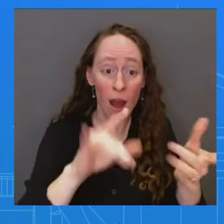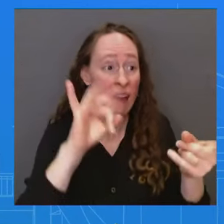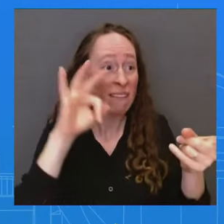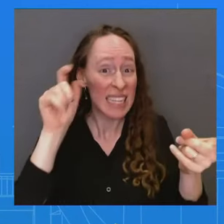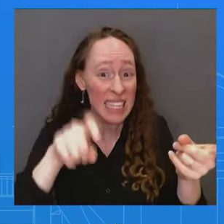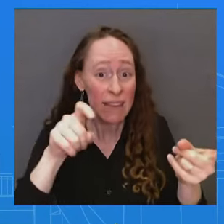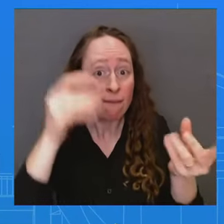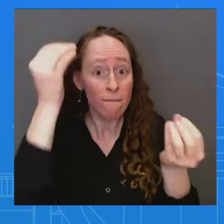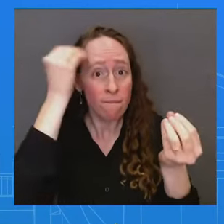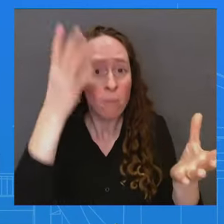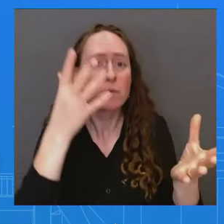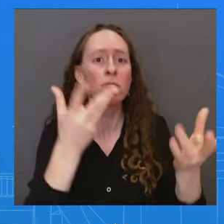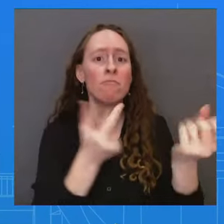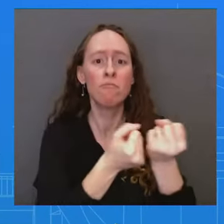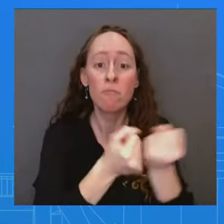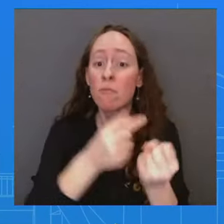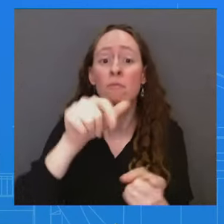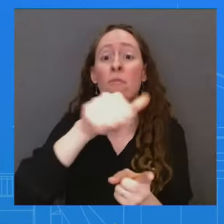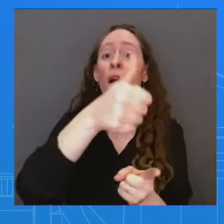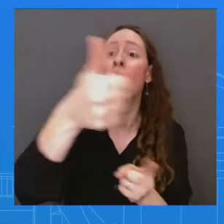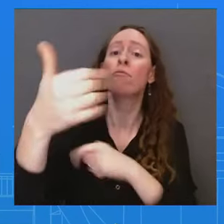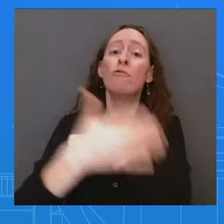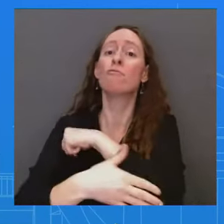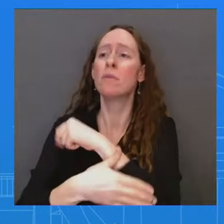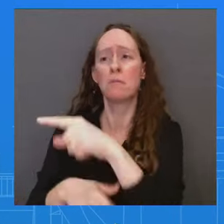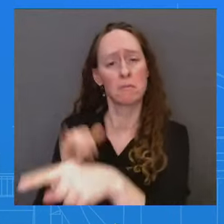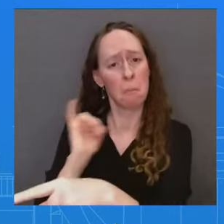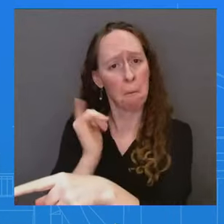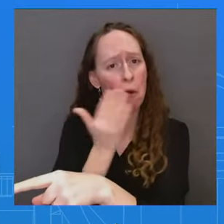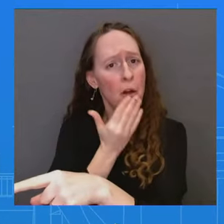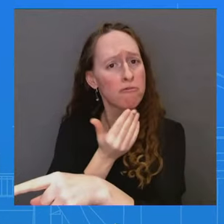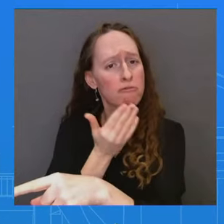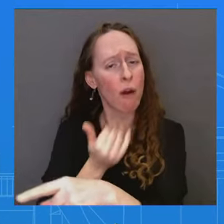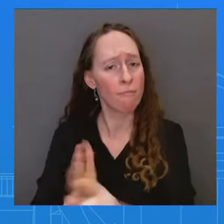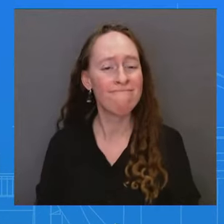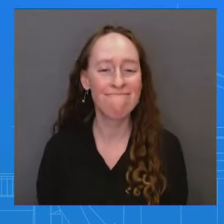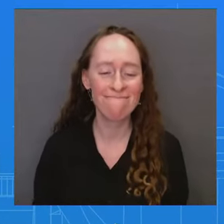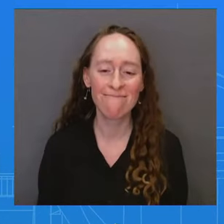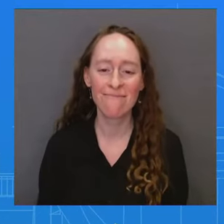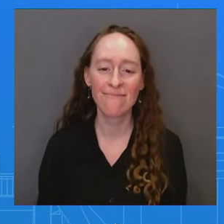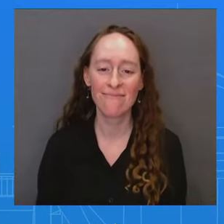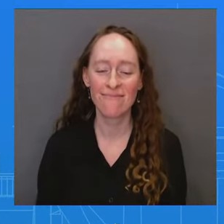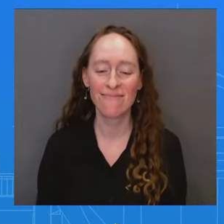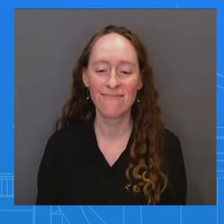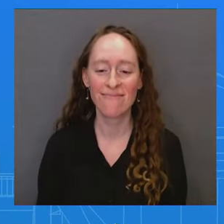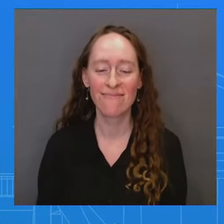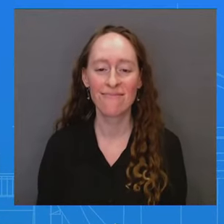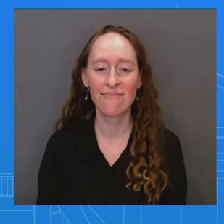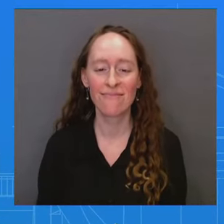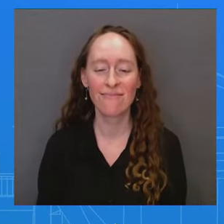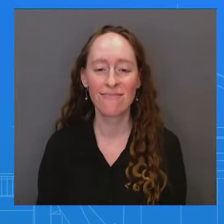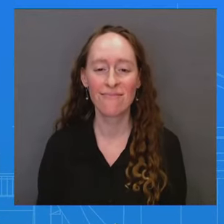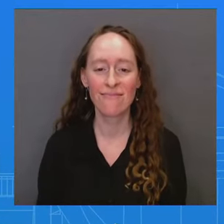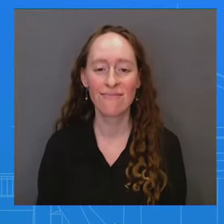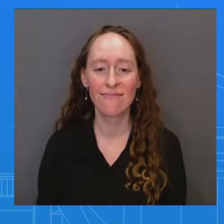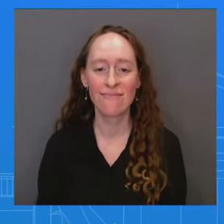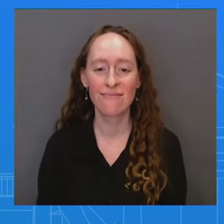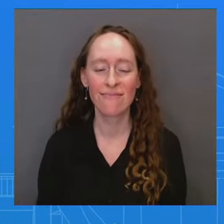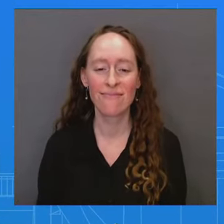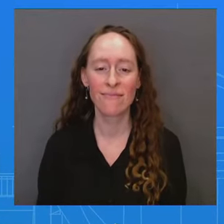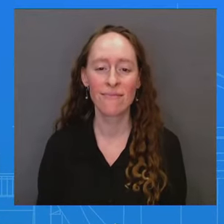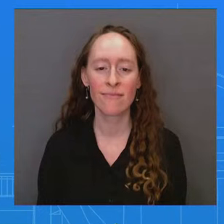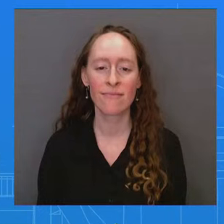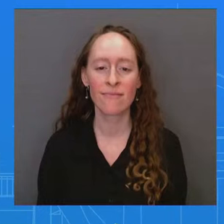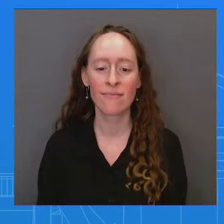if you're saying, as you have said to my colleagues last week, that the U.S. is not actively assessing whether Israel is using these